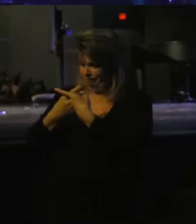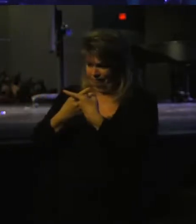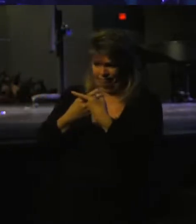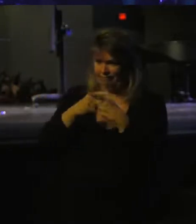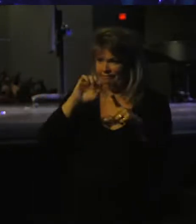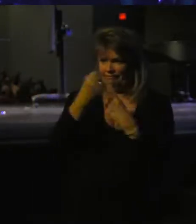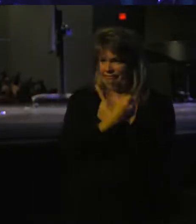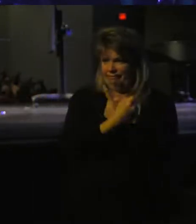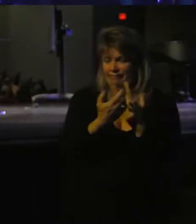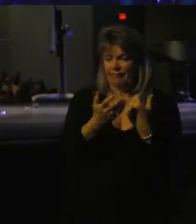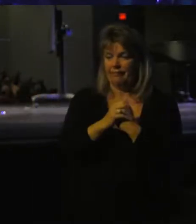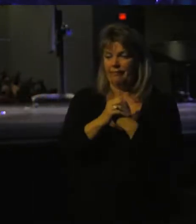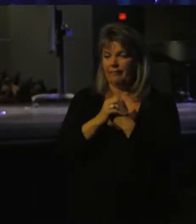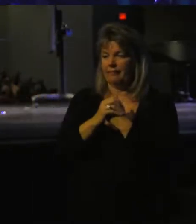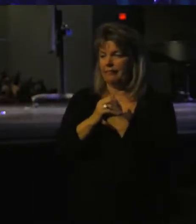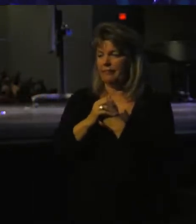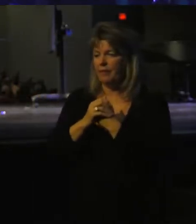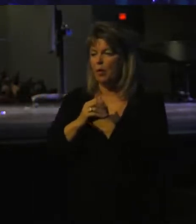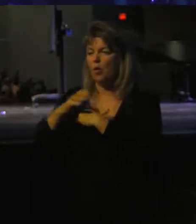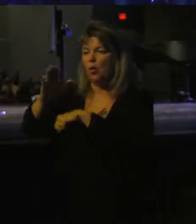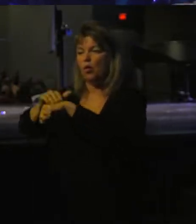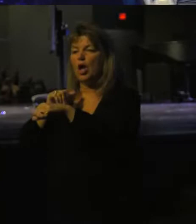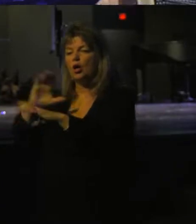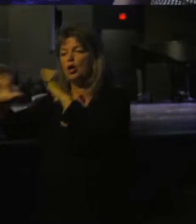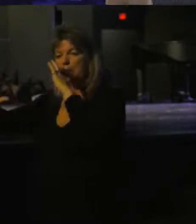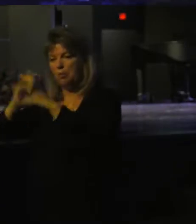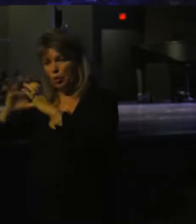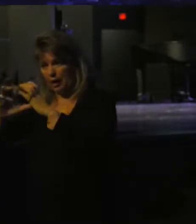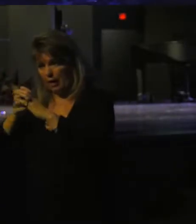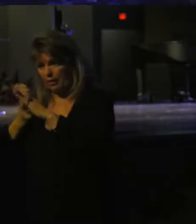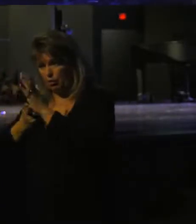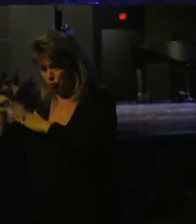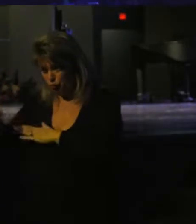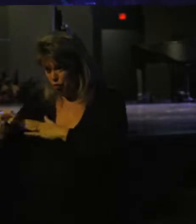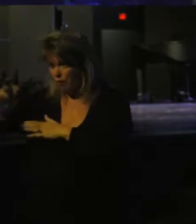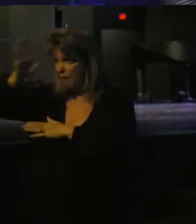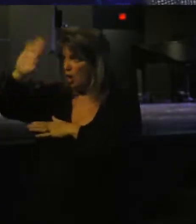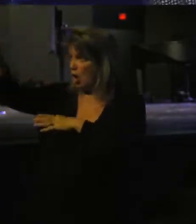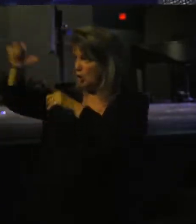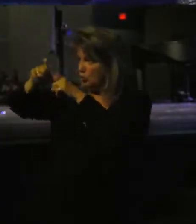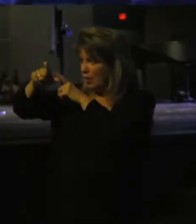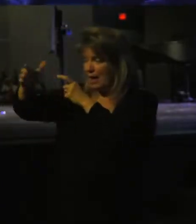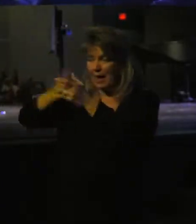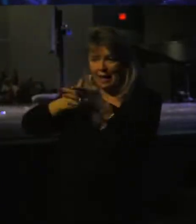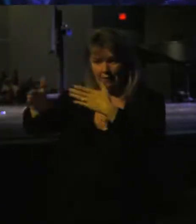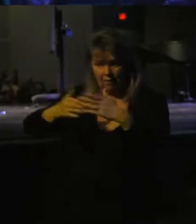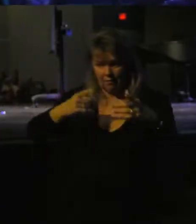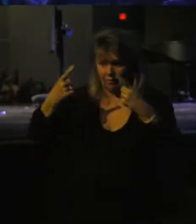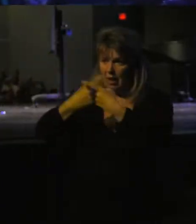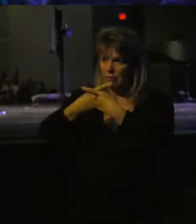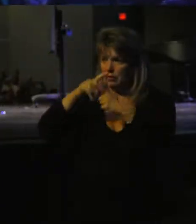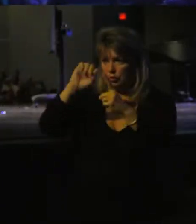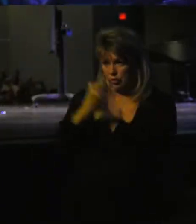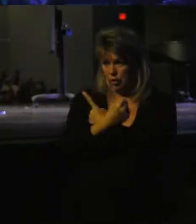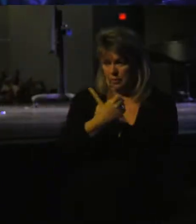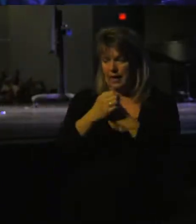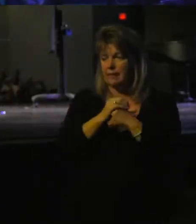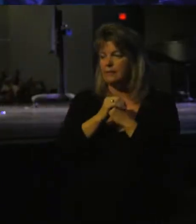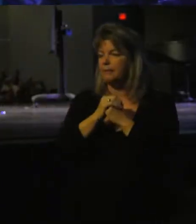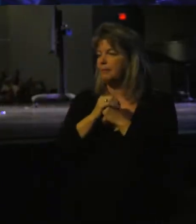circumstance. We are called to communicate the truth of God's word even in the contradiction of the circumstance.